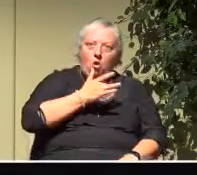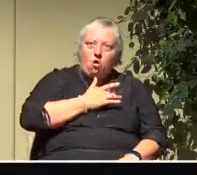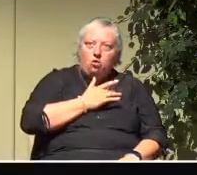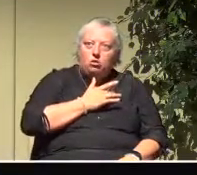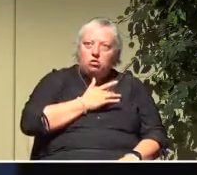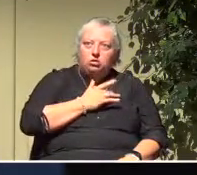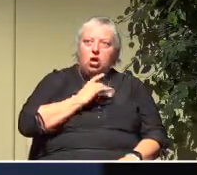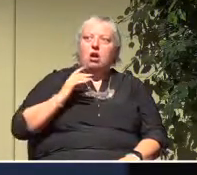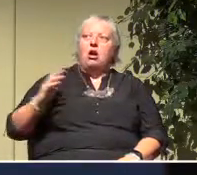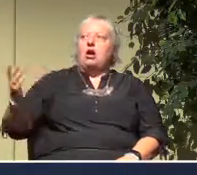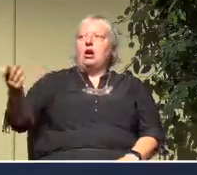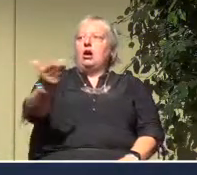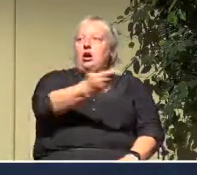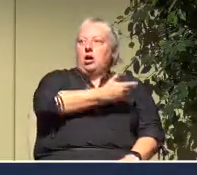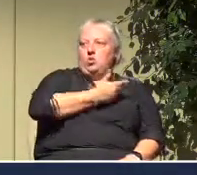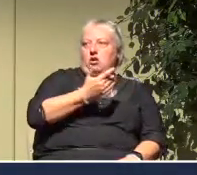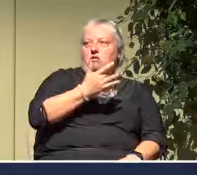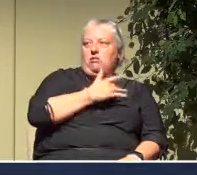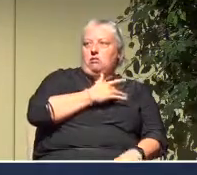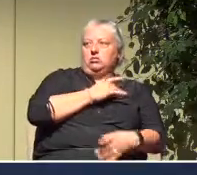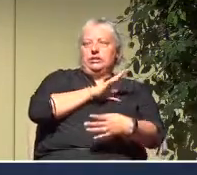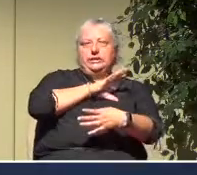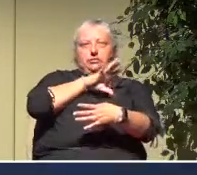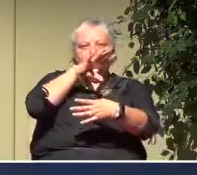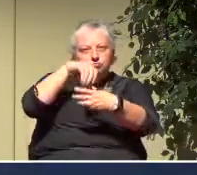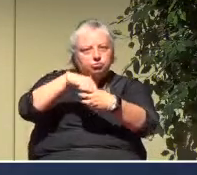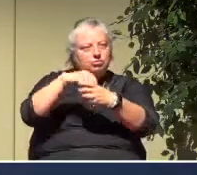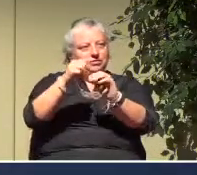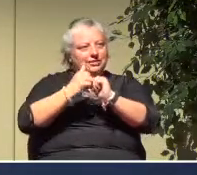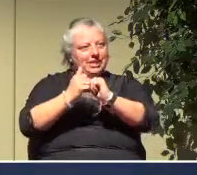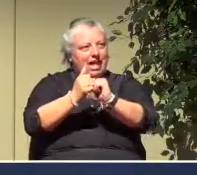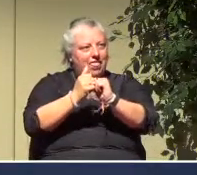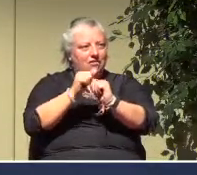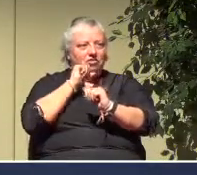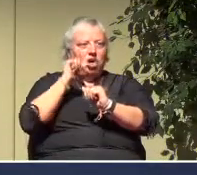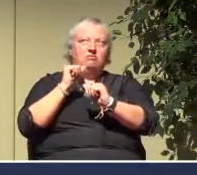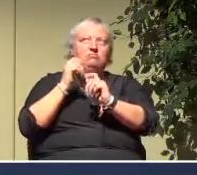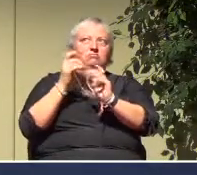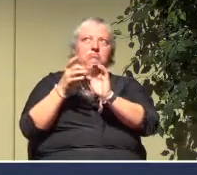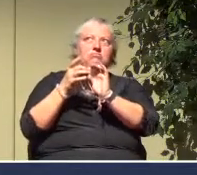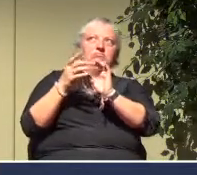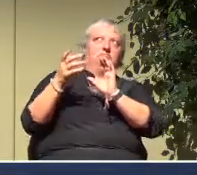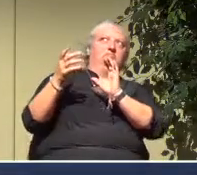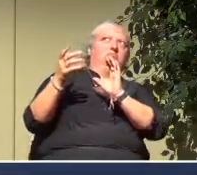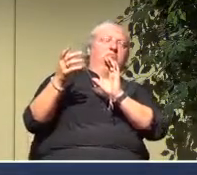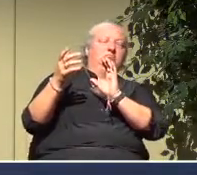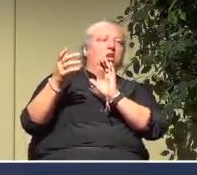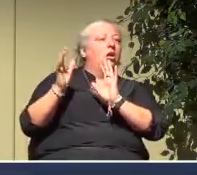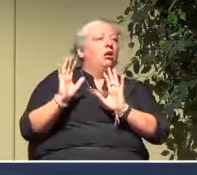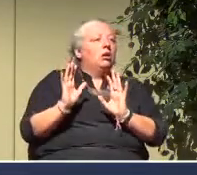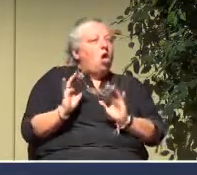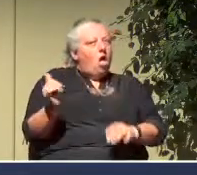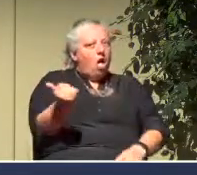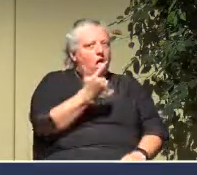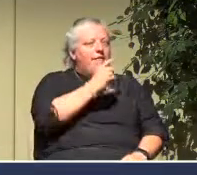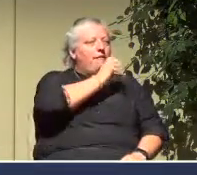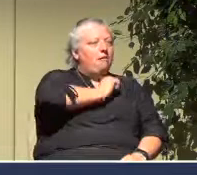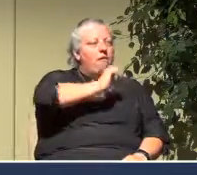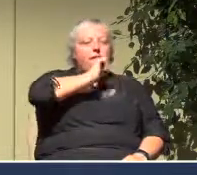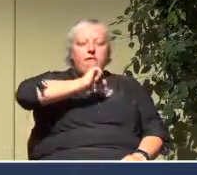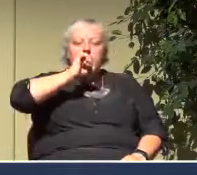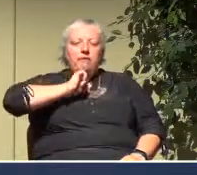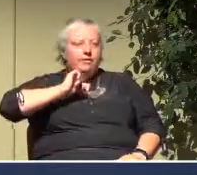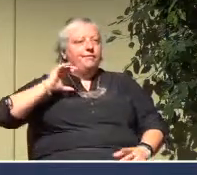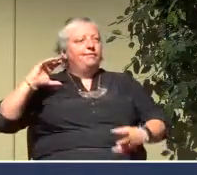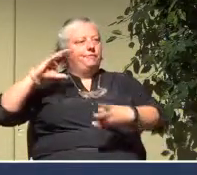Our hearts. Engaged together. Not disengaged. All generations. It